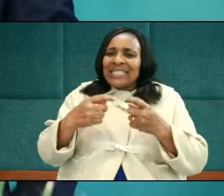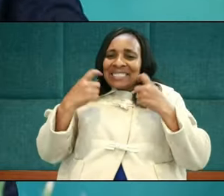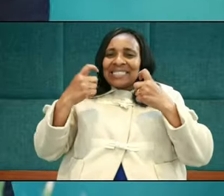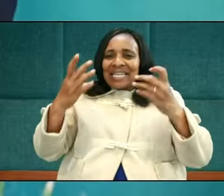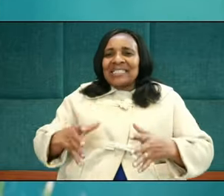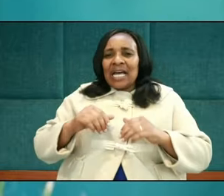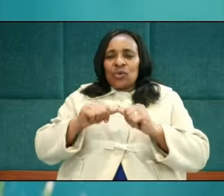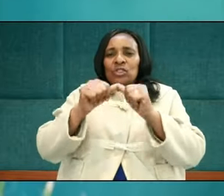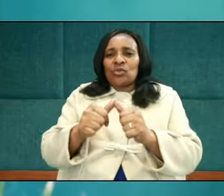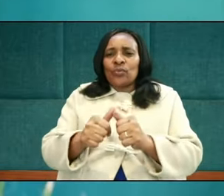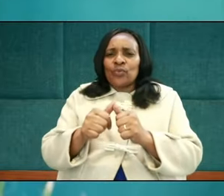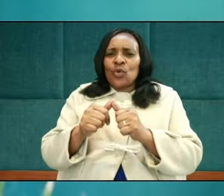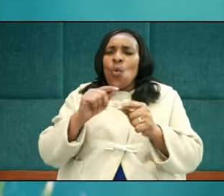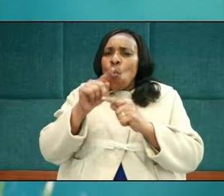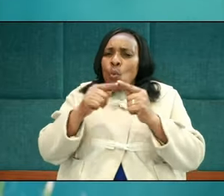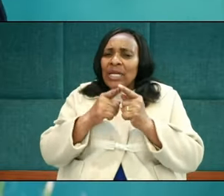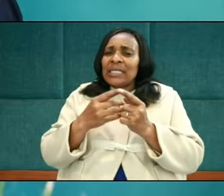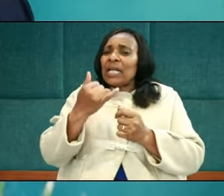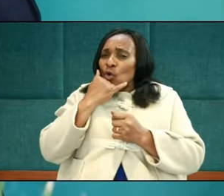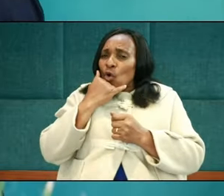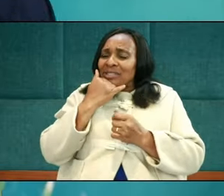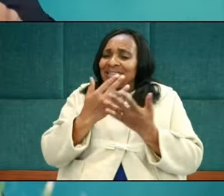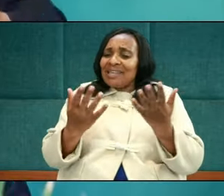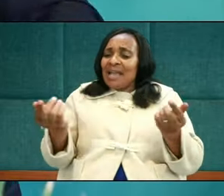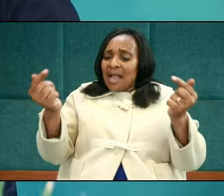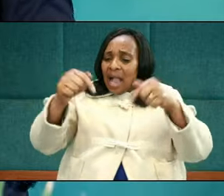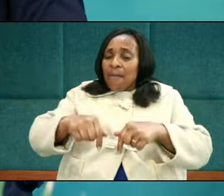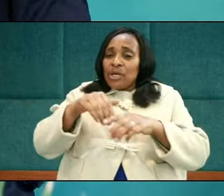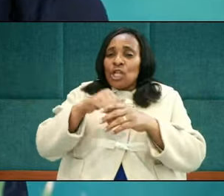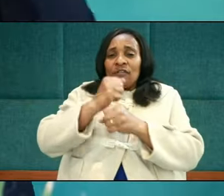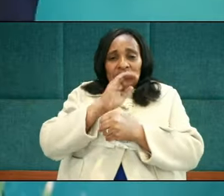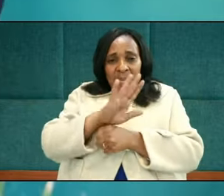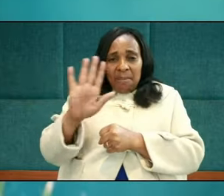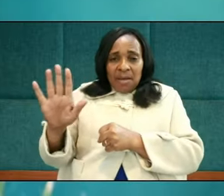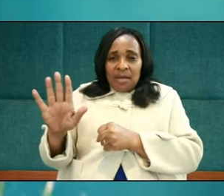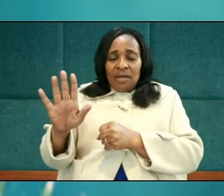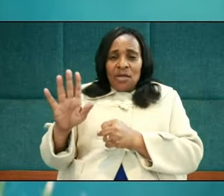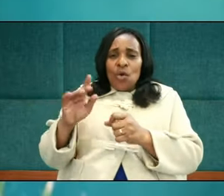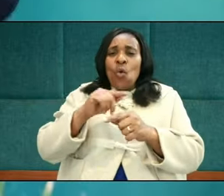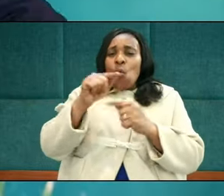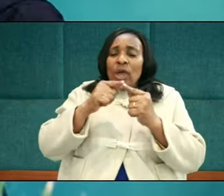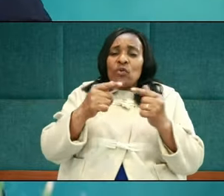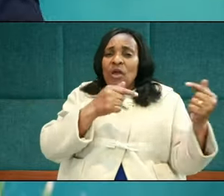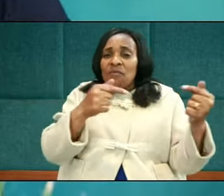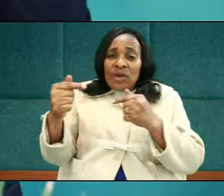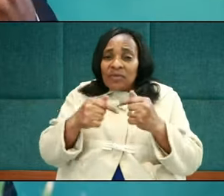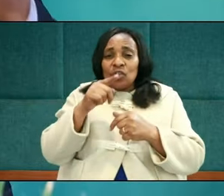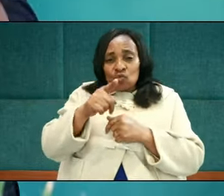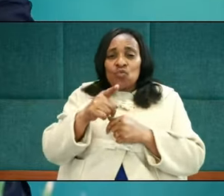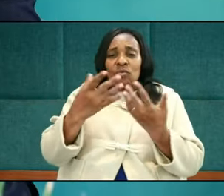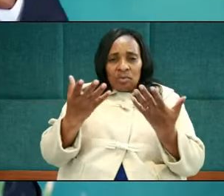winning? When the evil folks in your office are winning? When the evil folks in the country are winning?